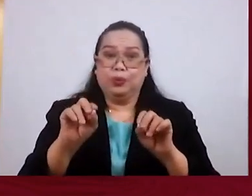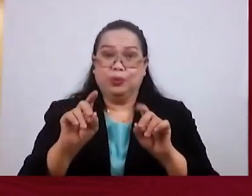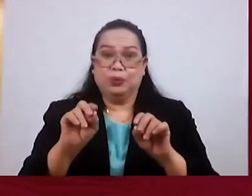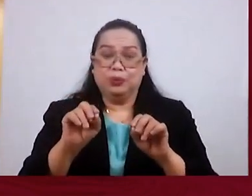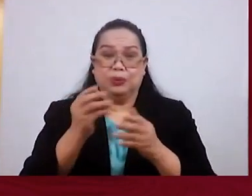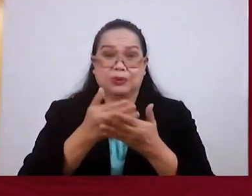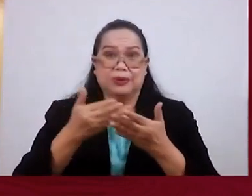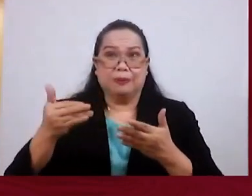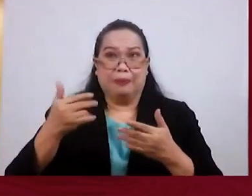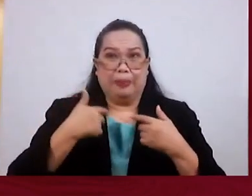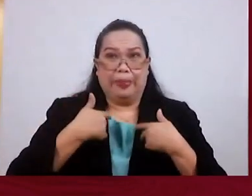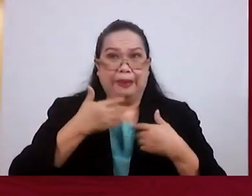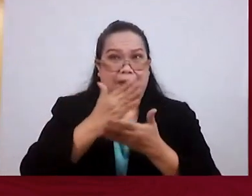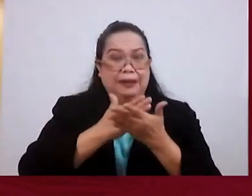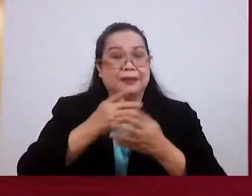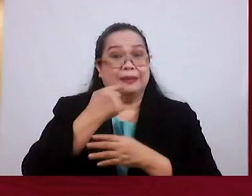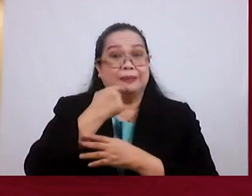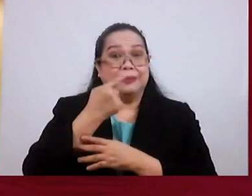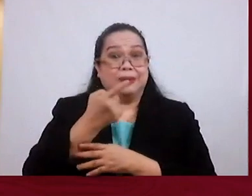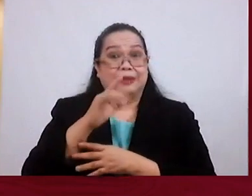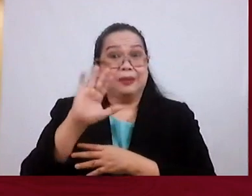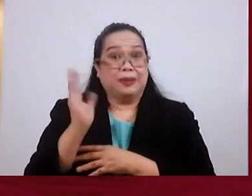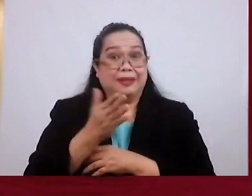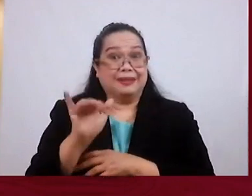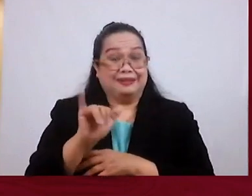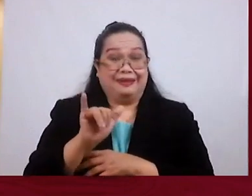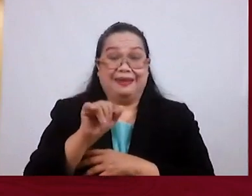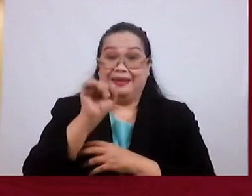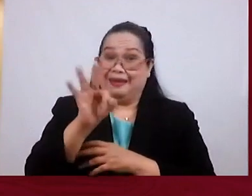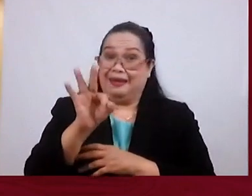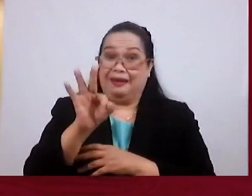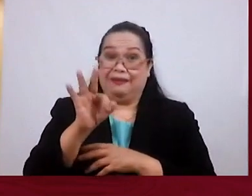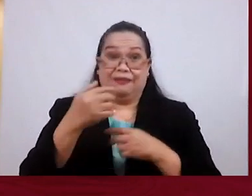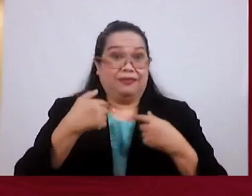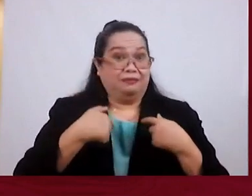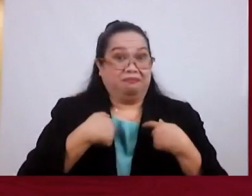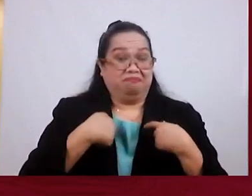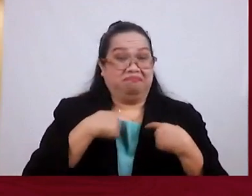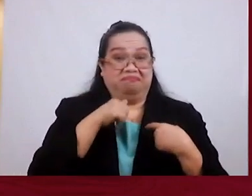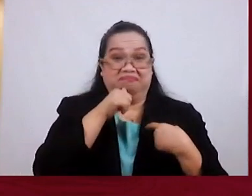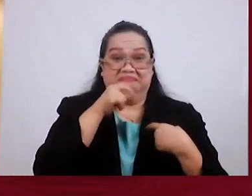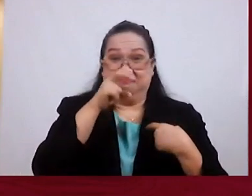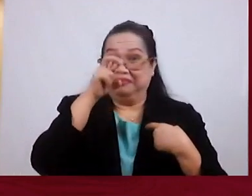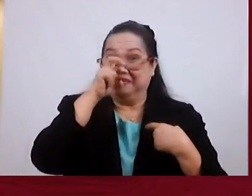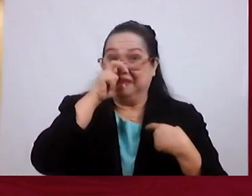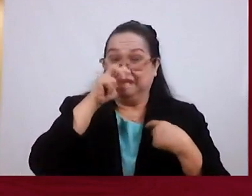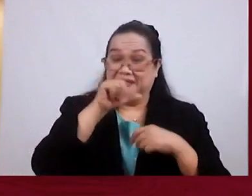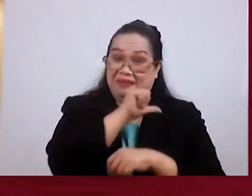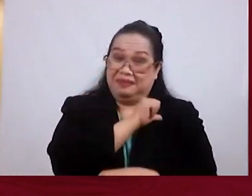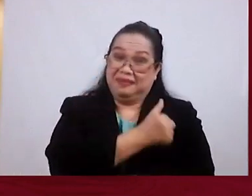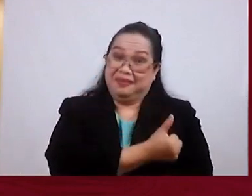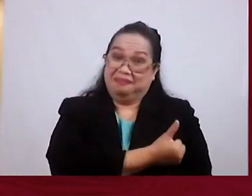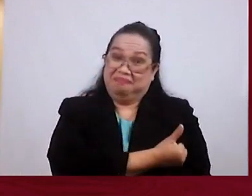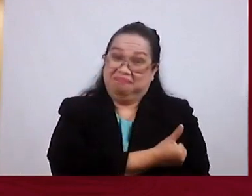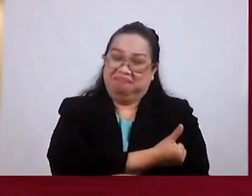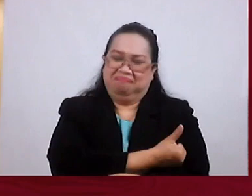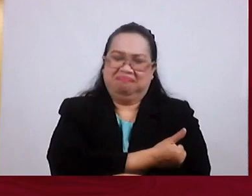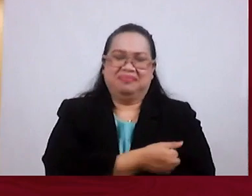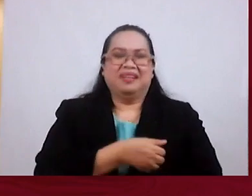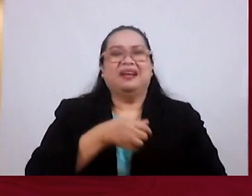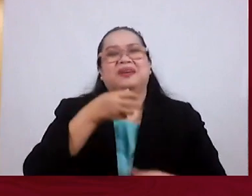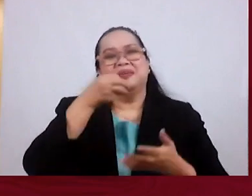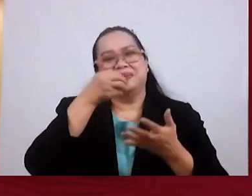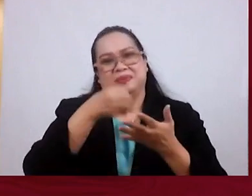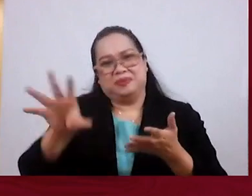maybe some kids are saying, if I wasn't just under the strict authority of my parents, I wouldn't even be wasting my